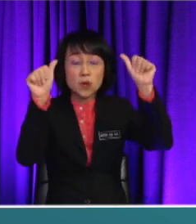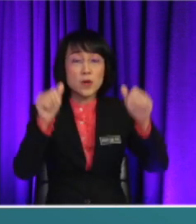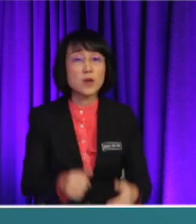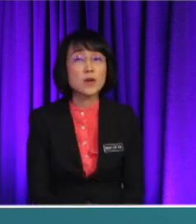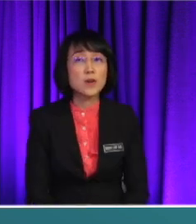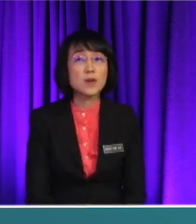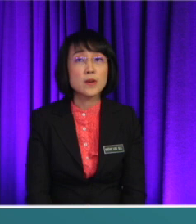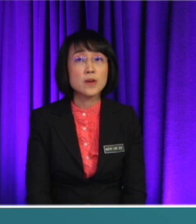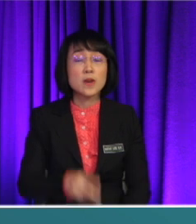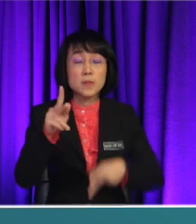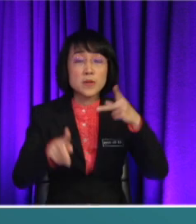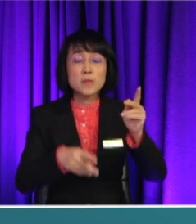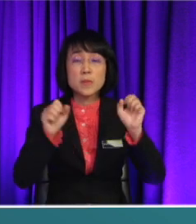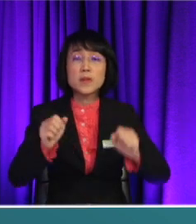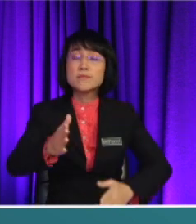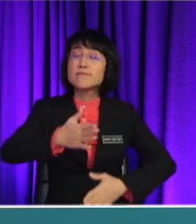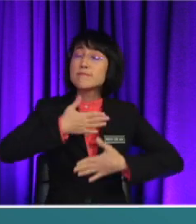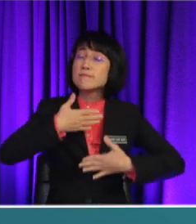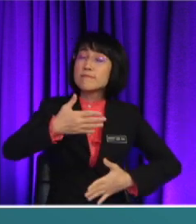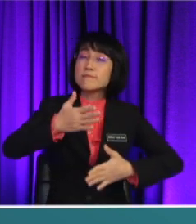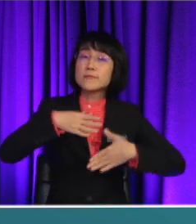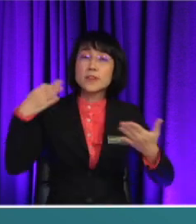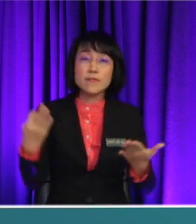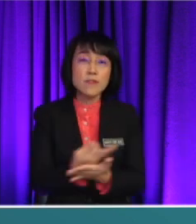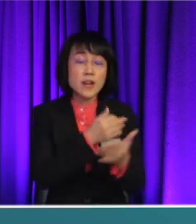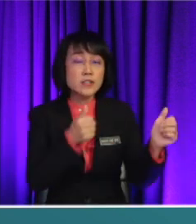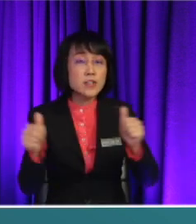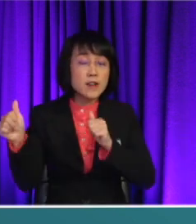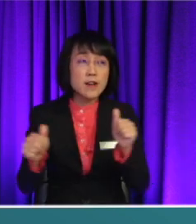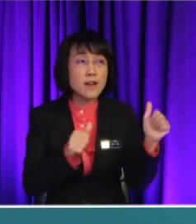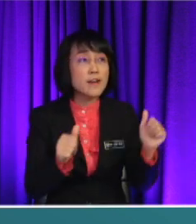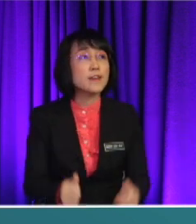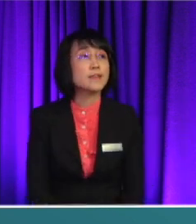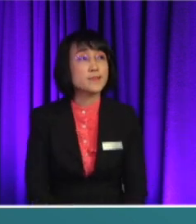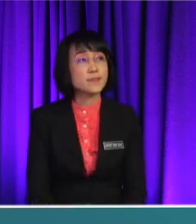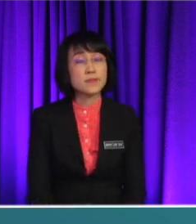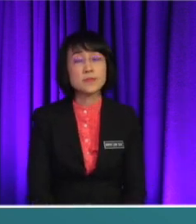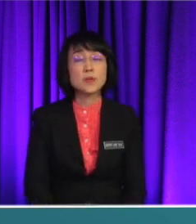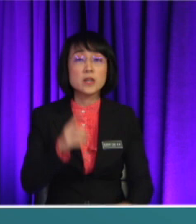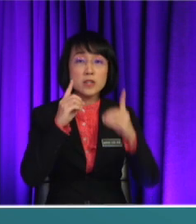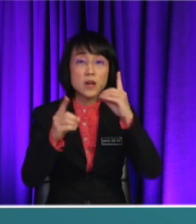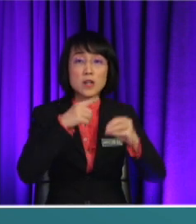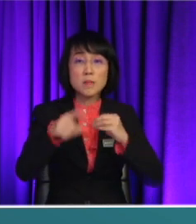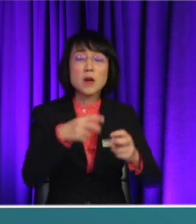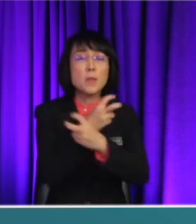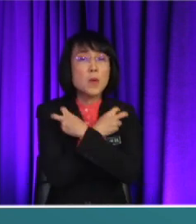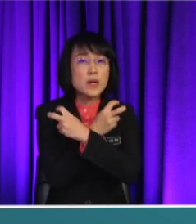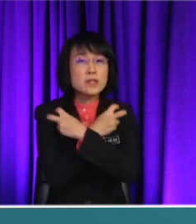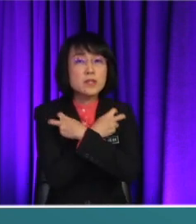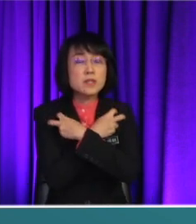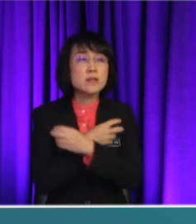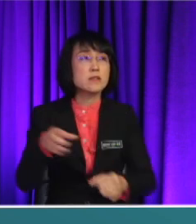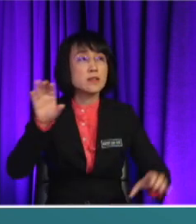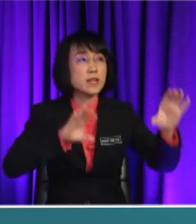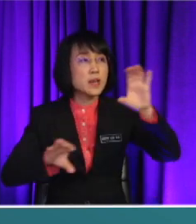people's there that can breathe fresh air or not And you can also mention about the poisonous chemicals maybe Or